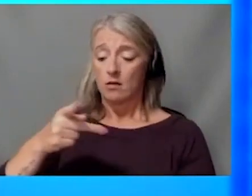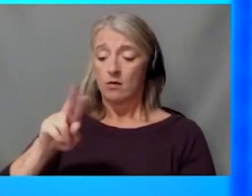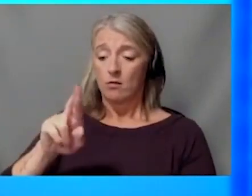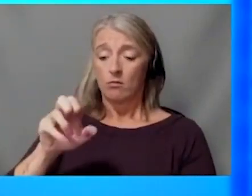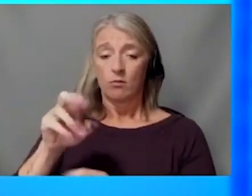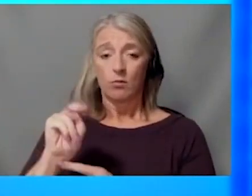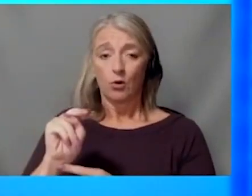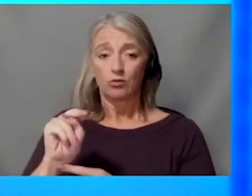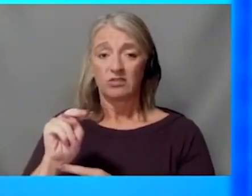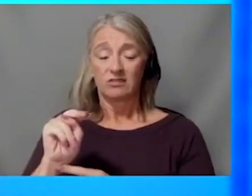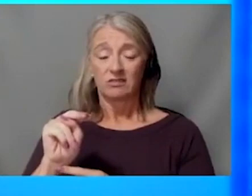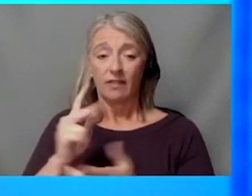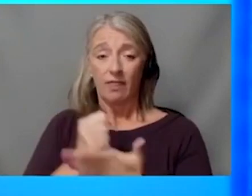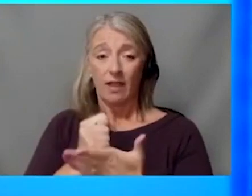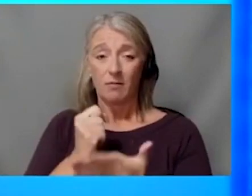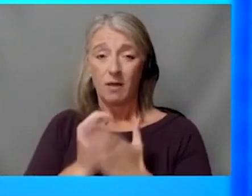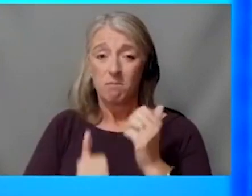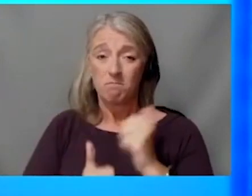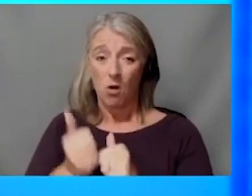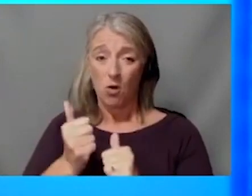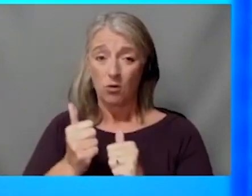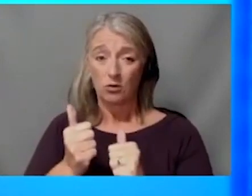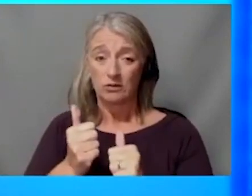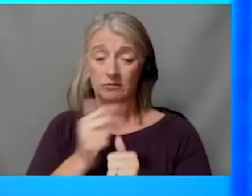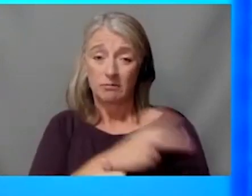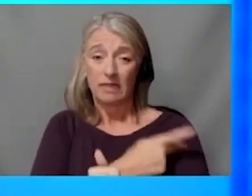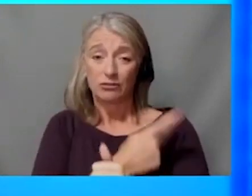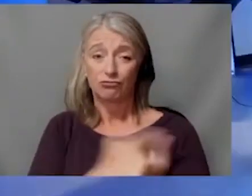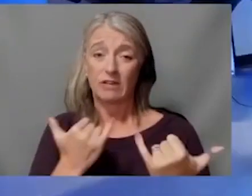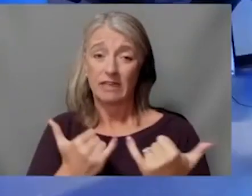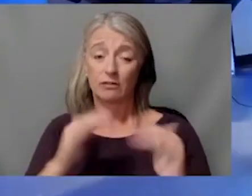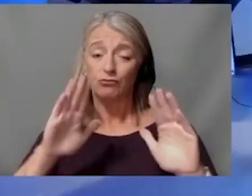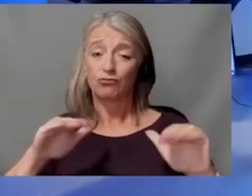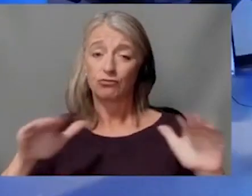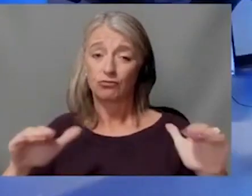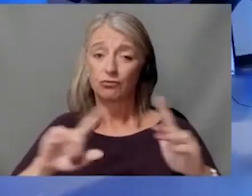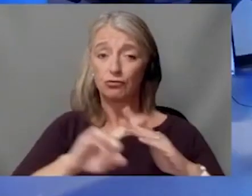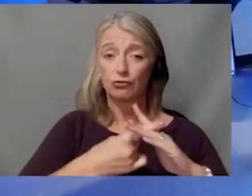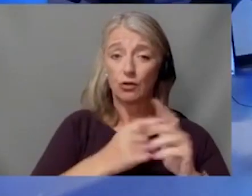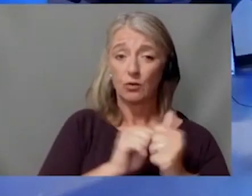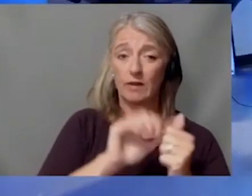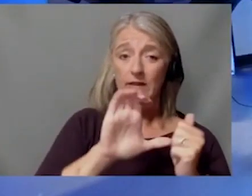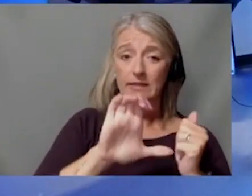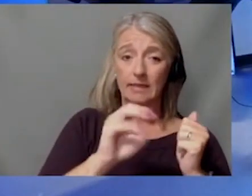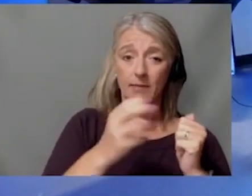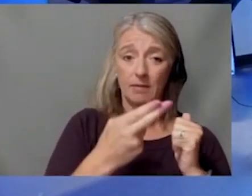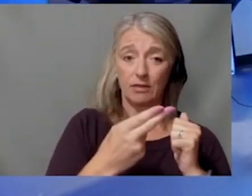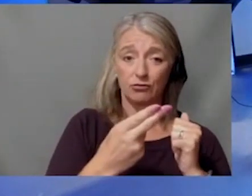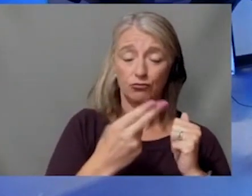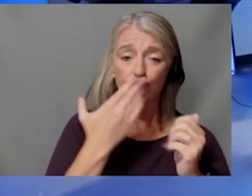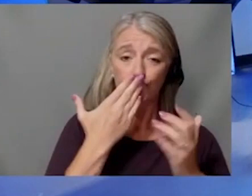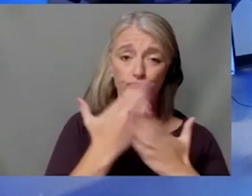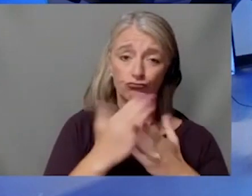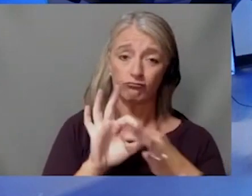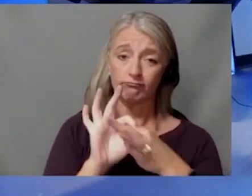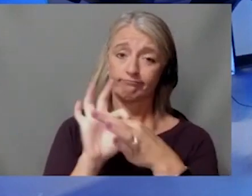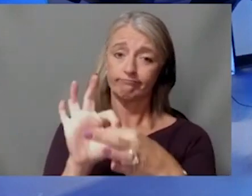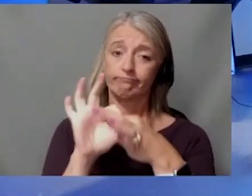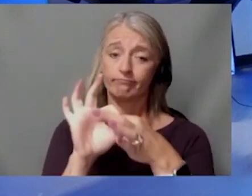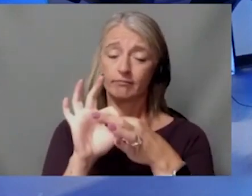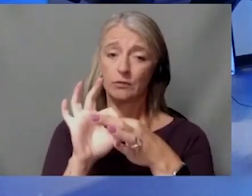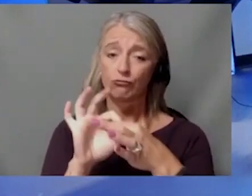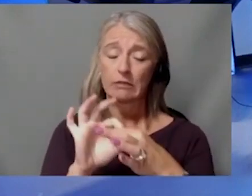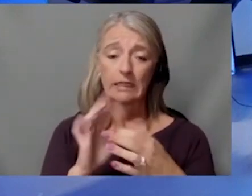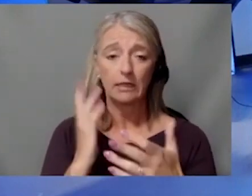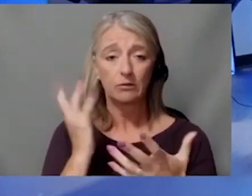that initially started at Children's Mercy. So we have a very close relationship there. Again, another huge piece of mind for a parent going through such a horrific